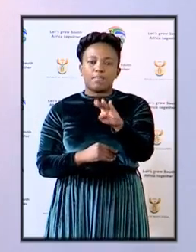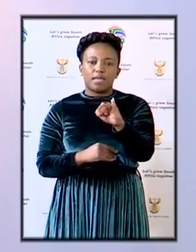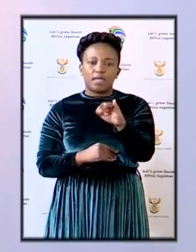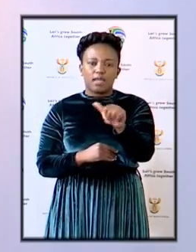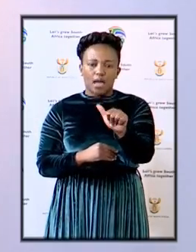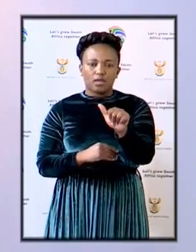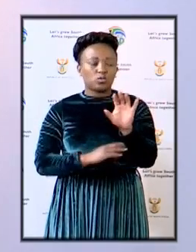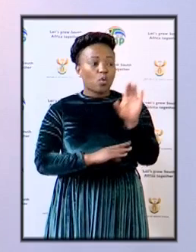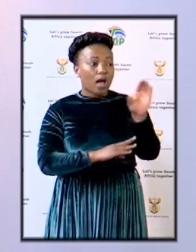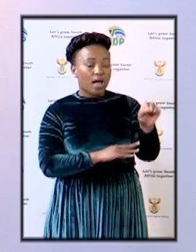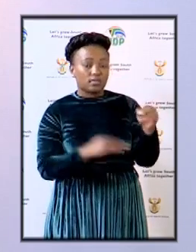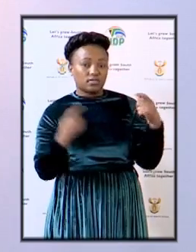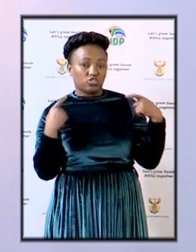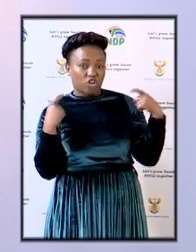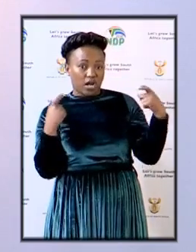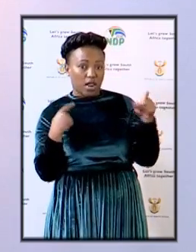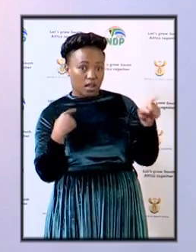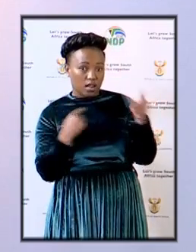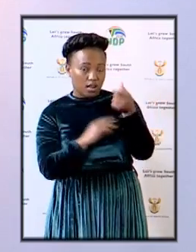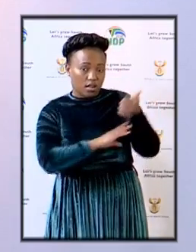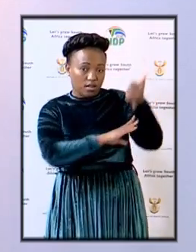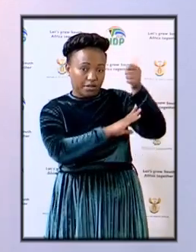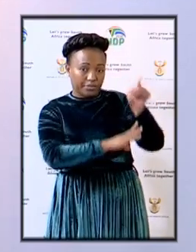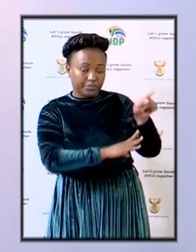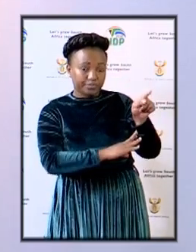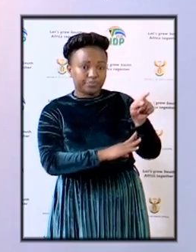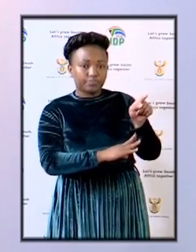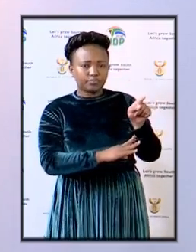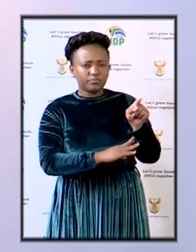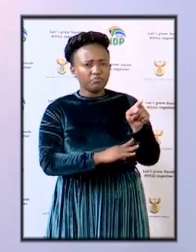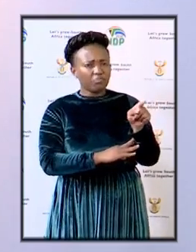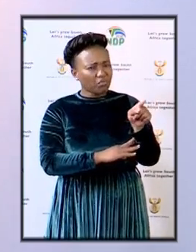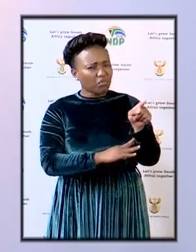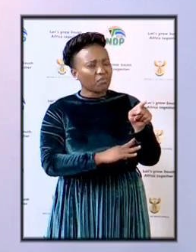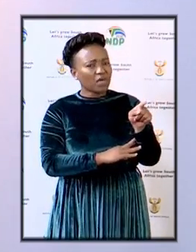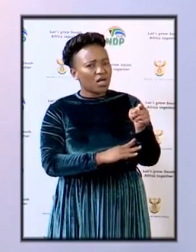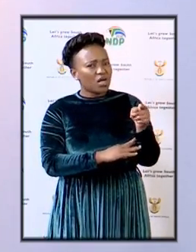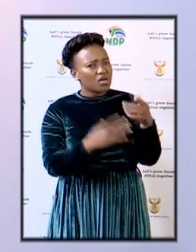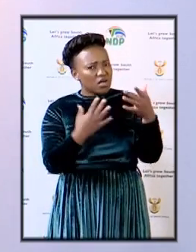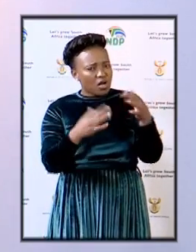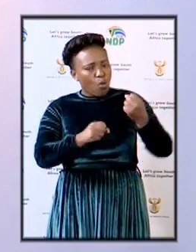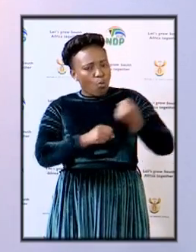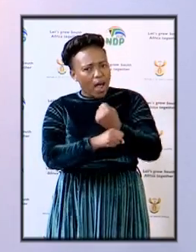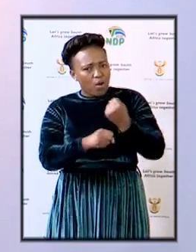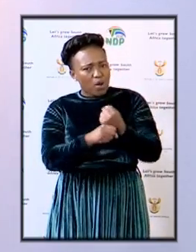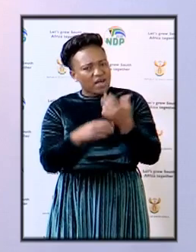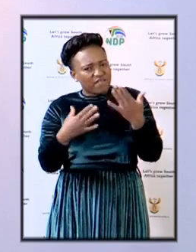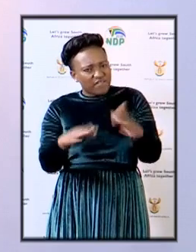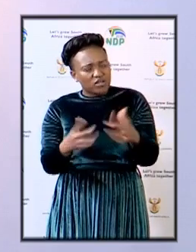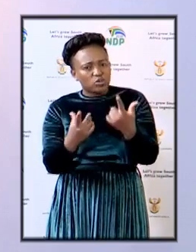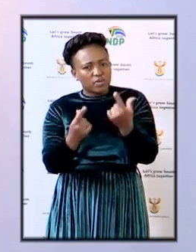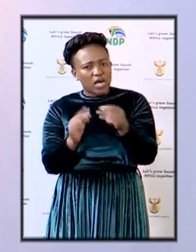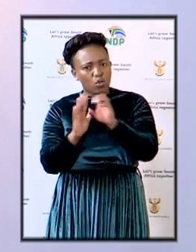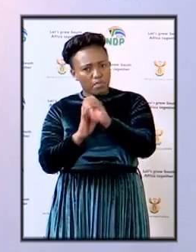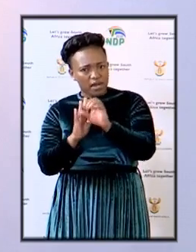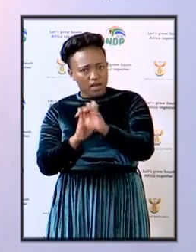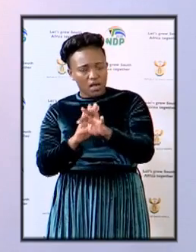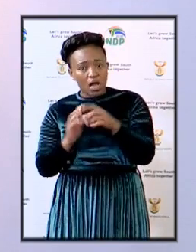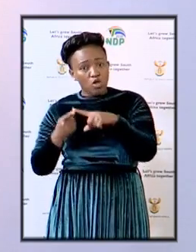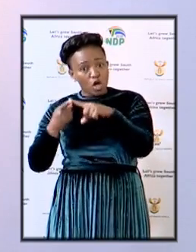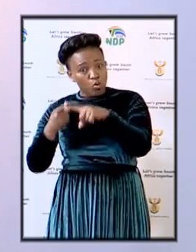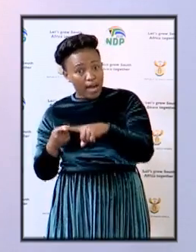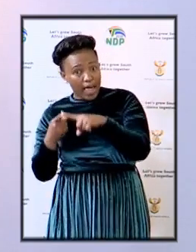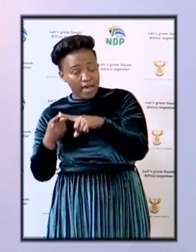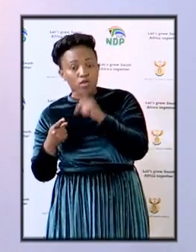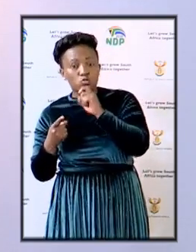the general Libya she's saying general Libya a lot of work has been done in the media on VBS are you relying